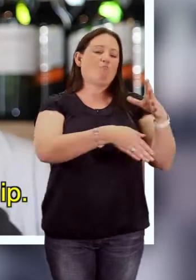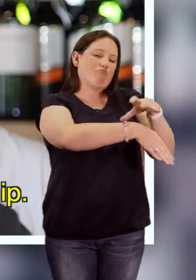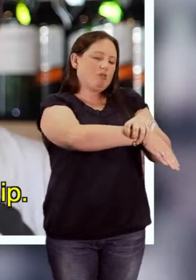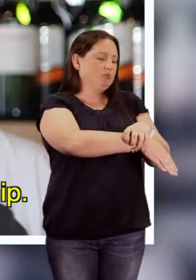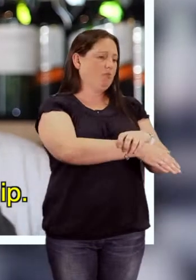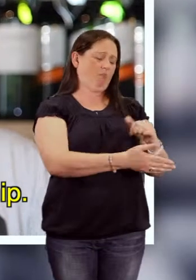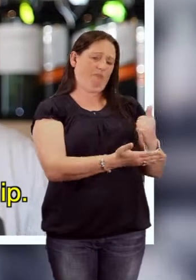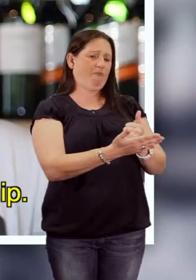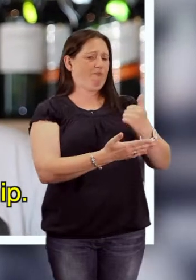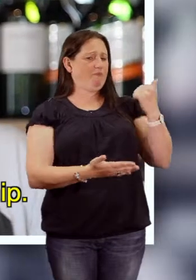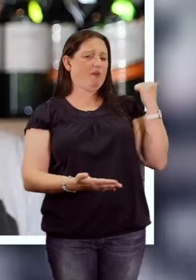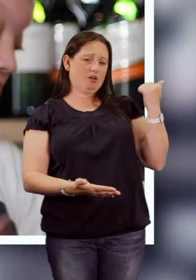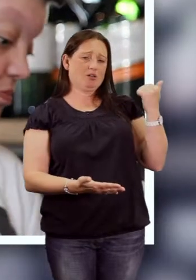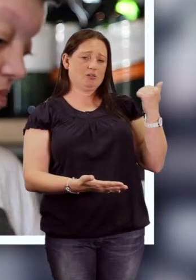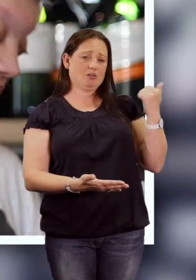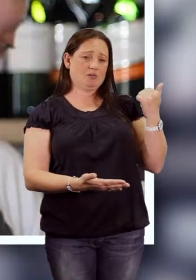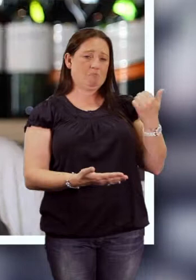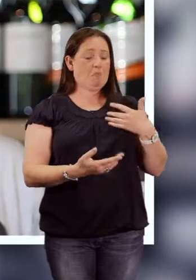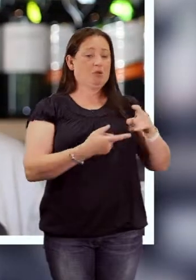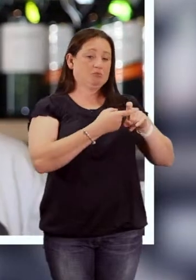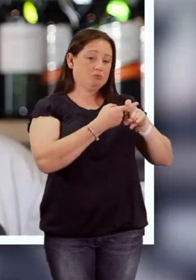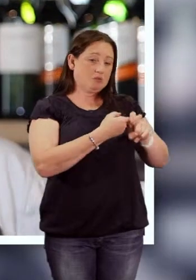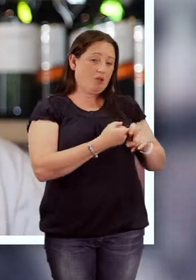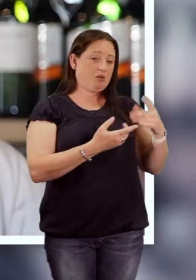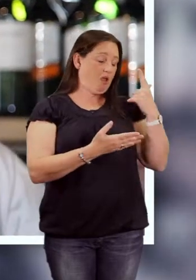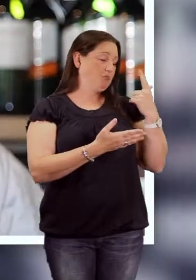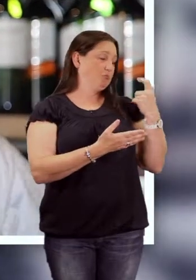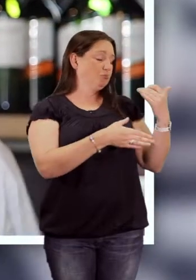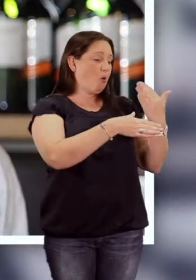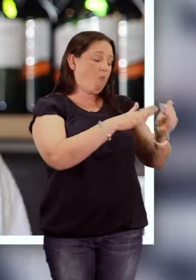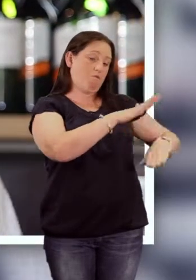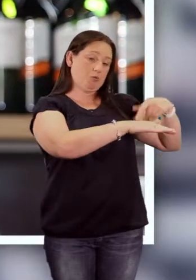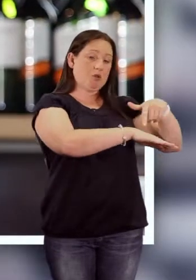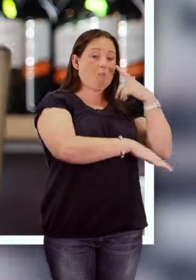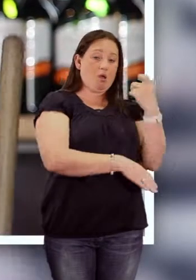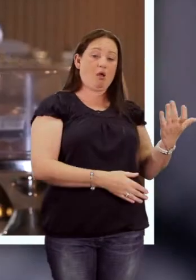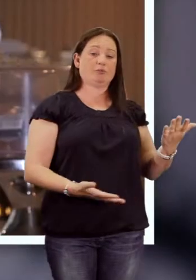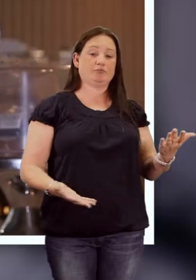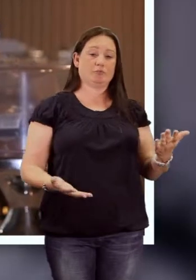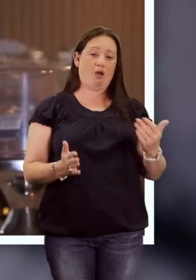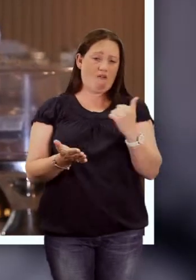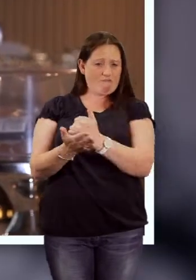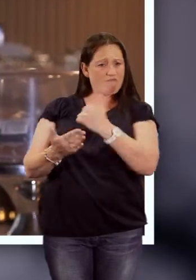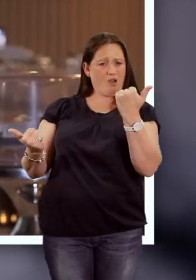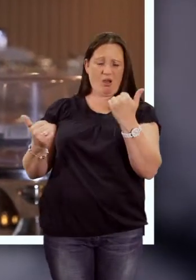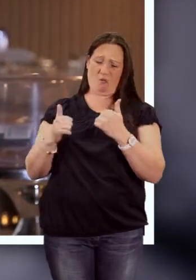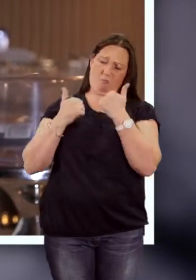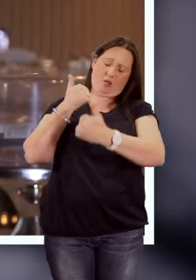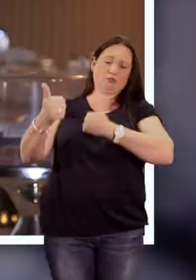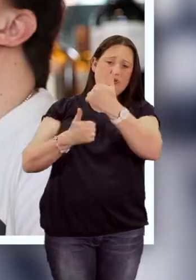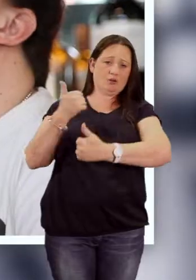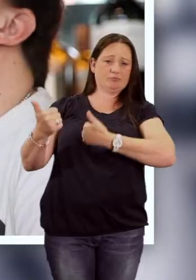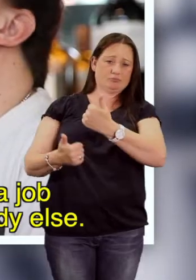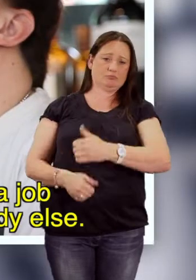apprenticeship. And it's going really well. And if I stick to it, I get done full time. What that's great Tom. Good